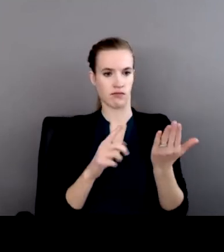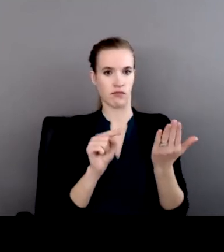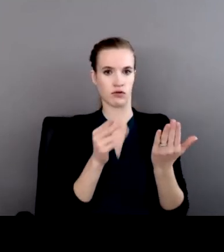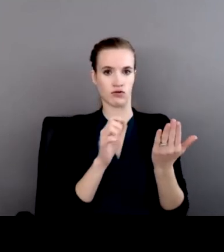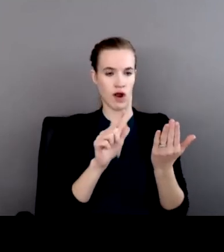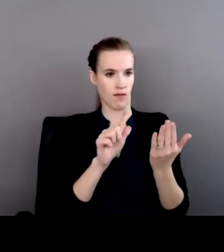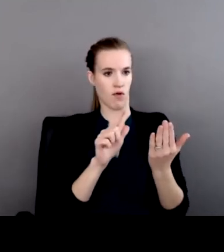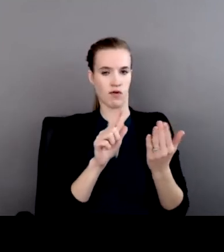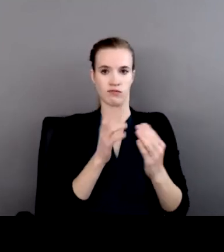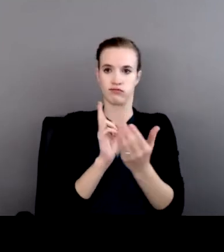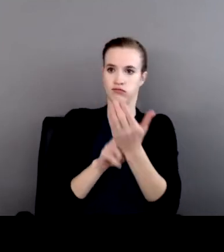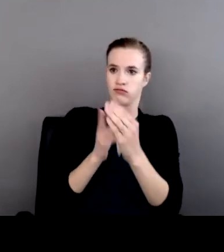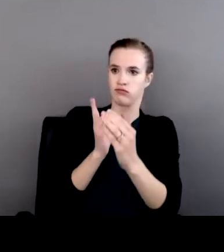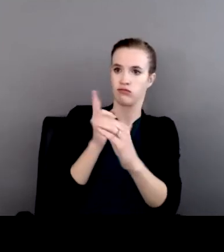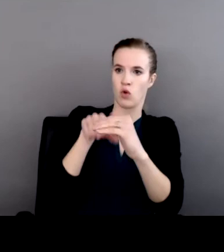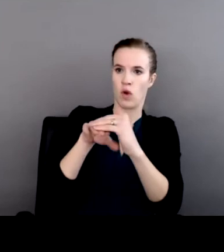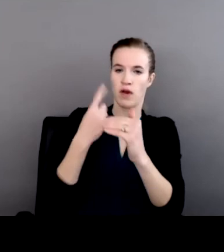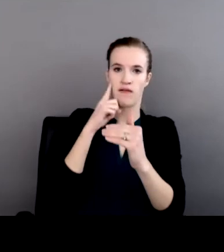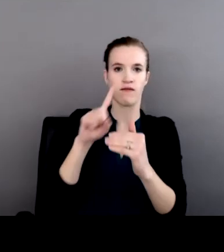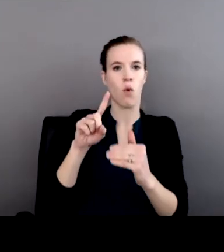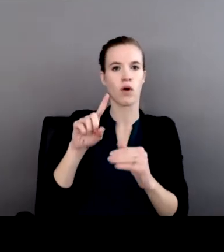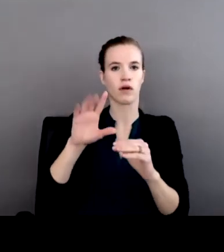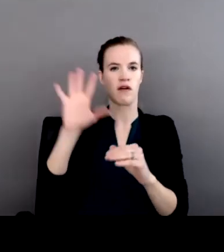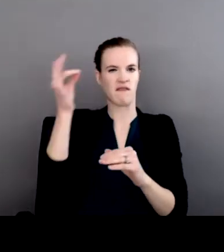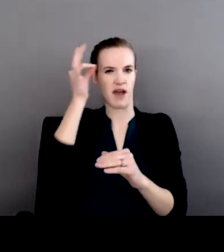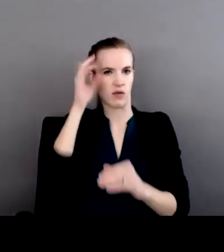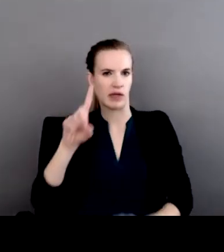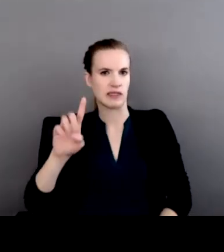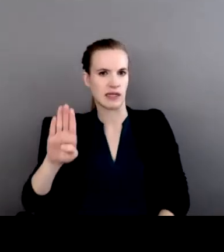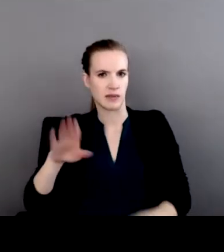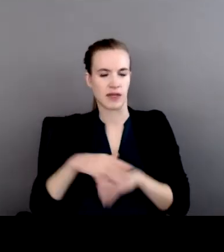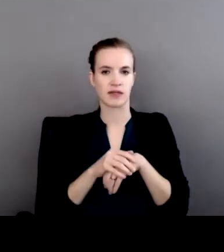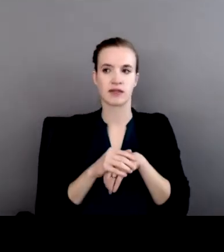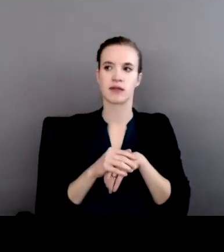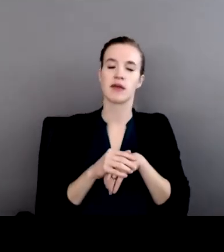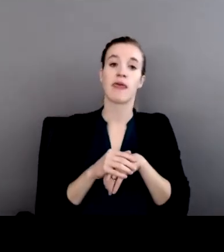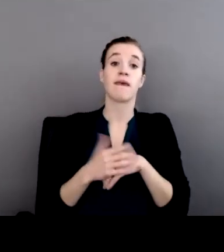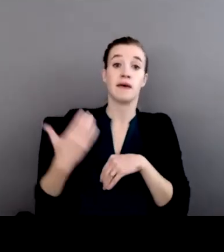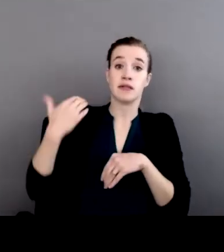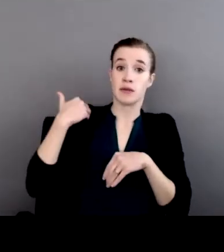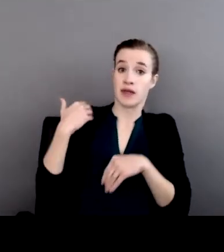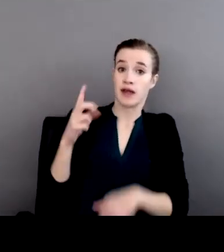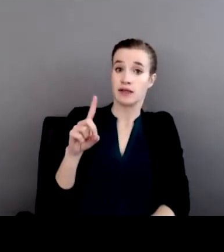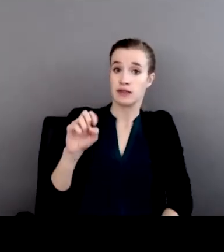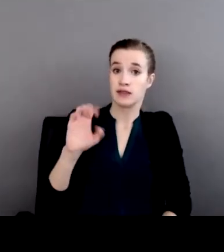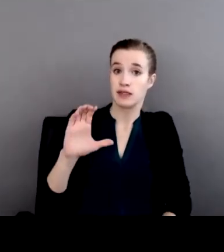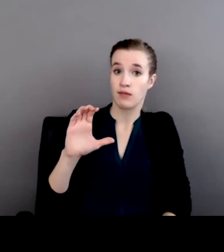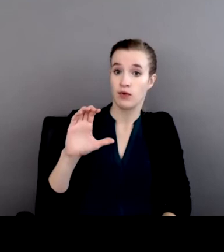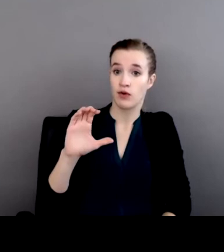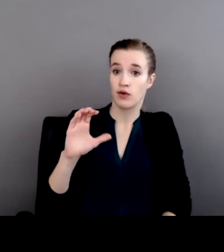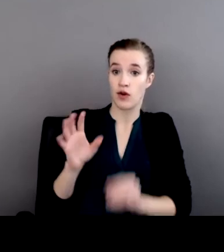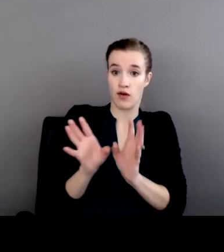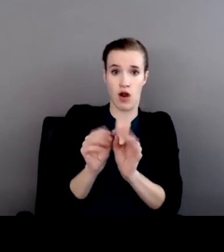databases. Well, one of my important takeaways from last December's conference